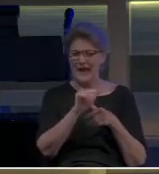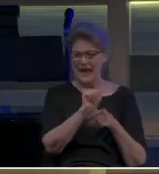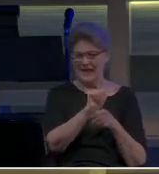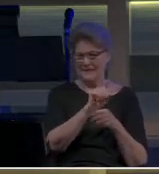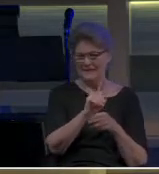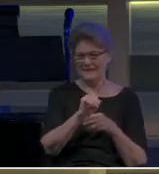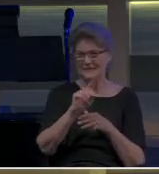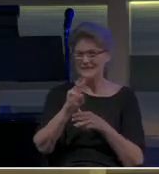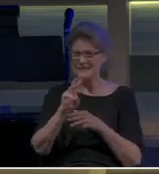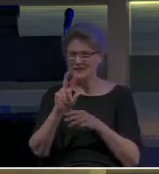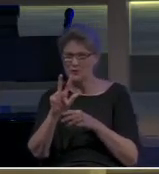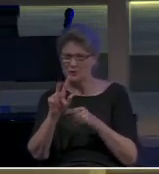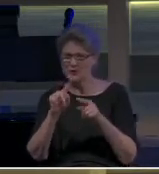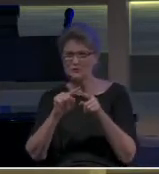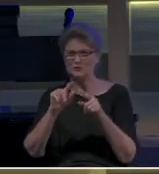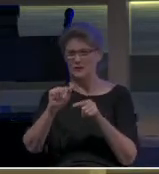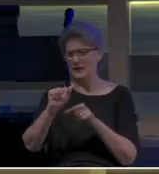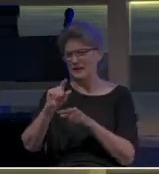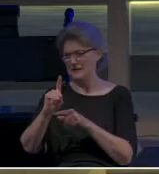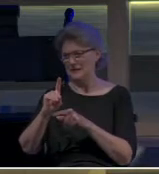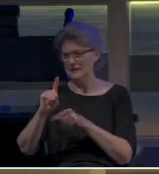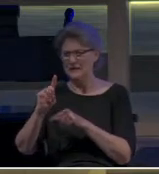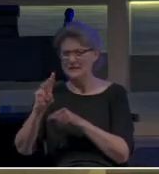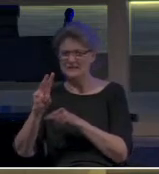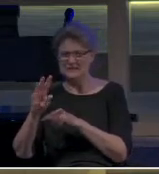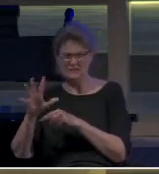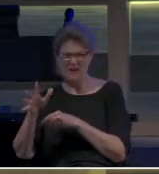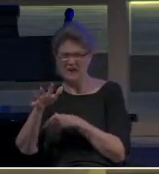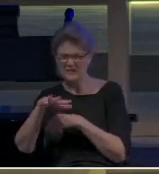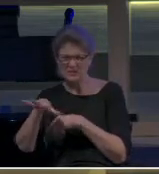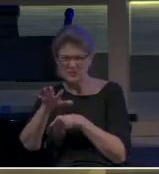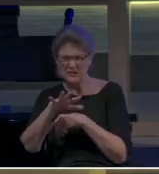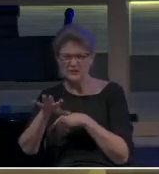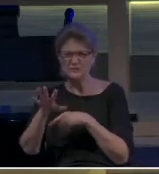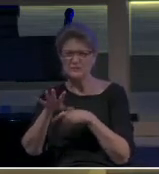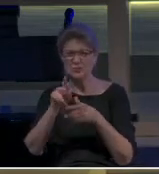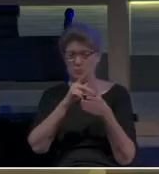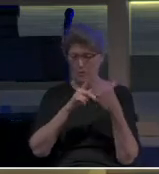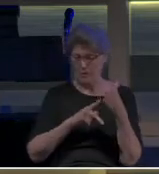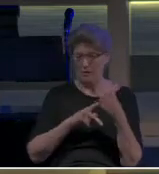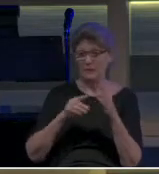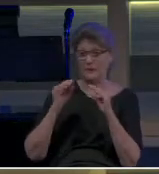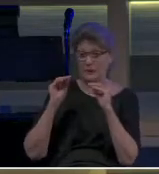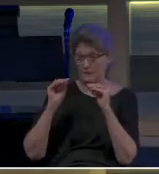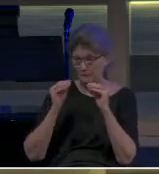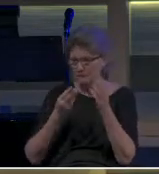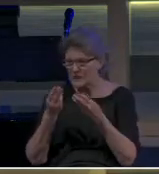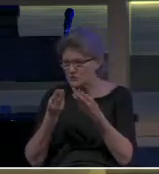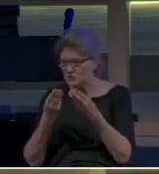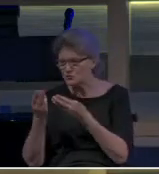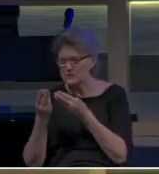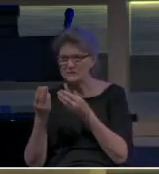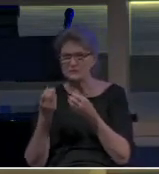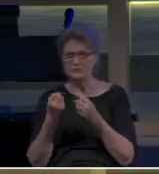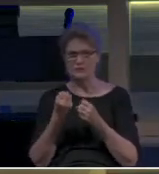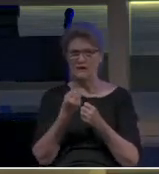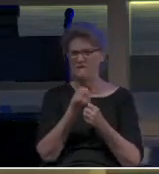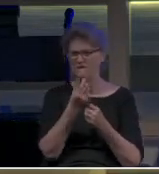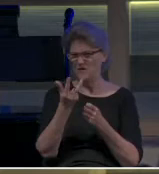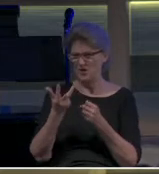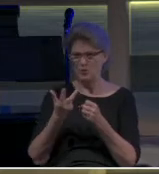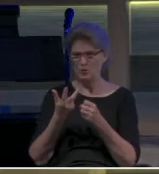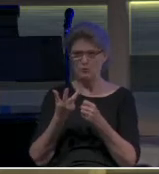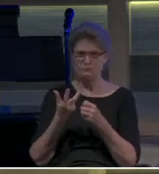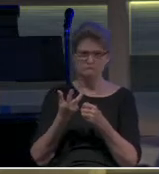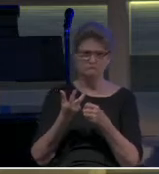63 to 65, all right? So Paul had been at his ministry for a couple of decades at this point.